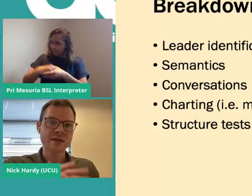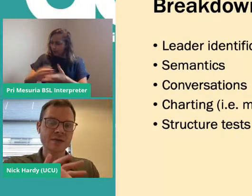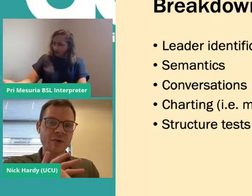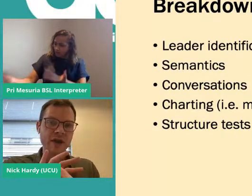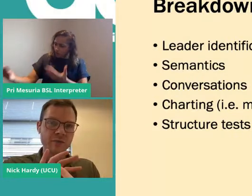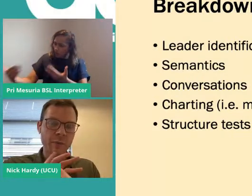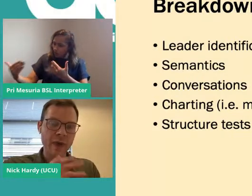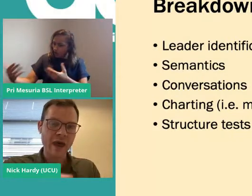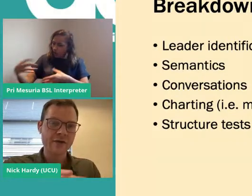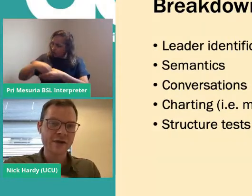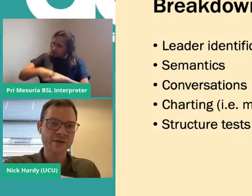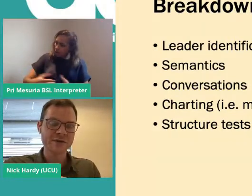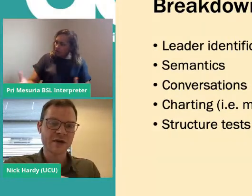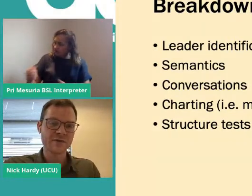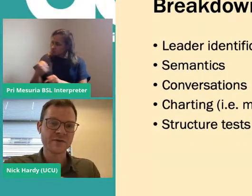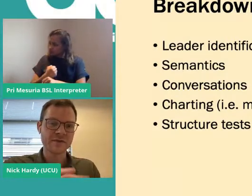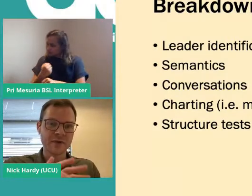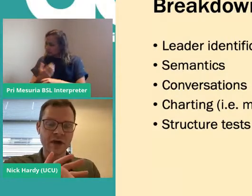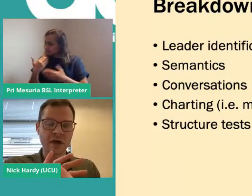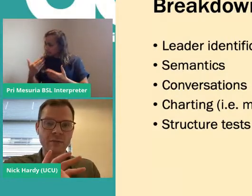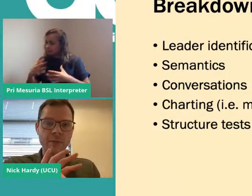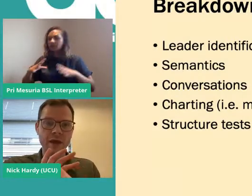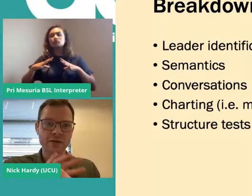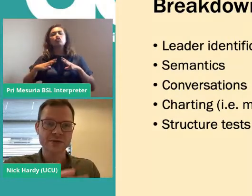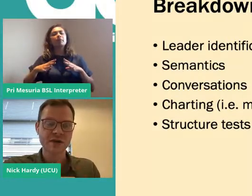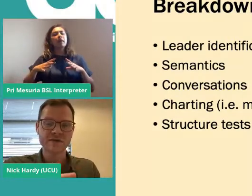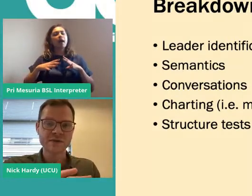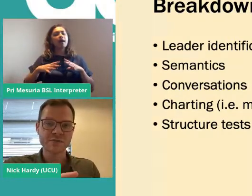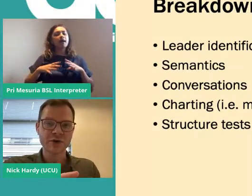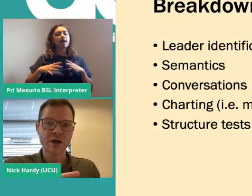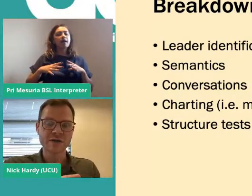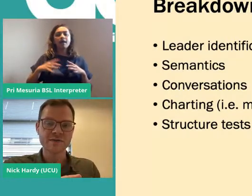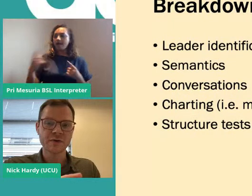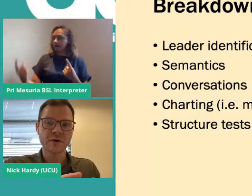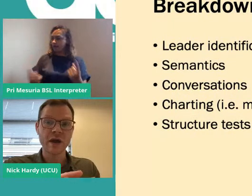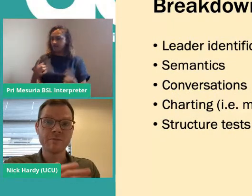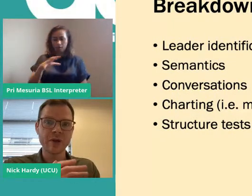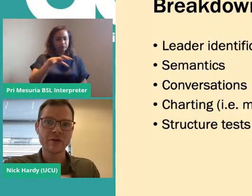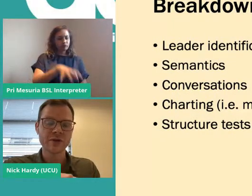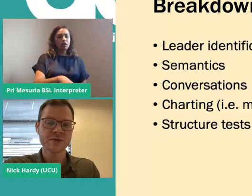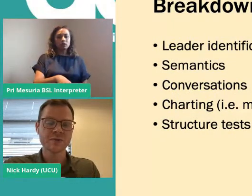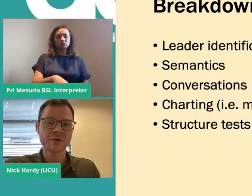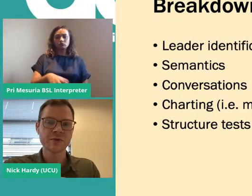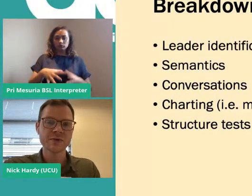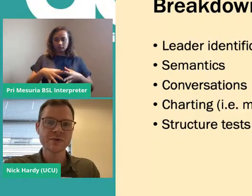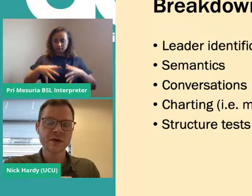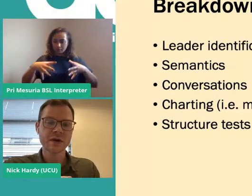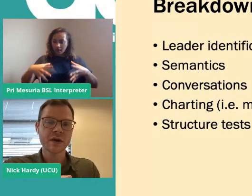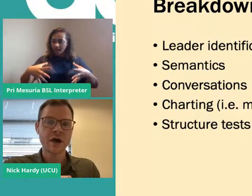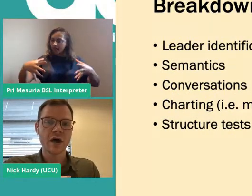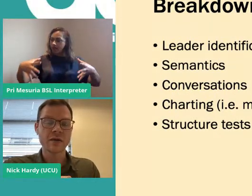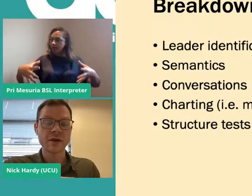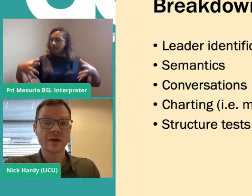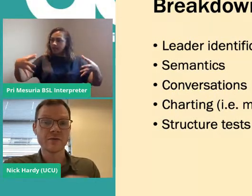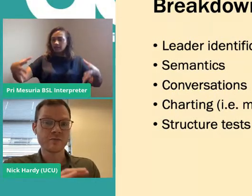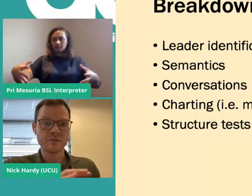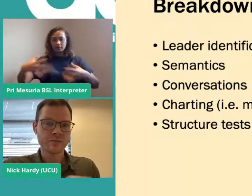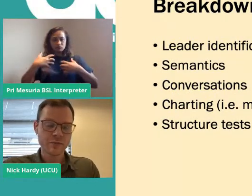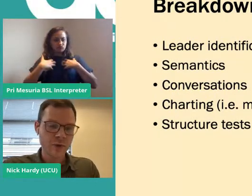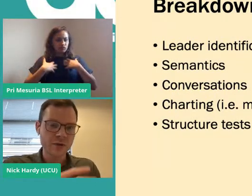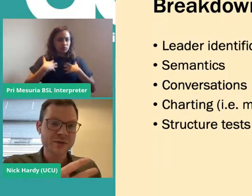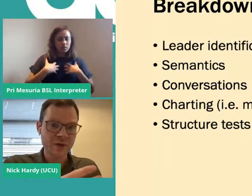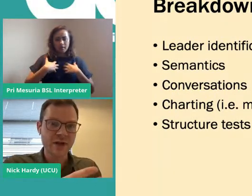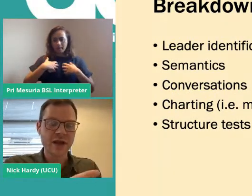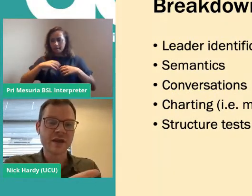as a way of preparing yourself and yourselves as a branch for and building towards, you know,